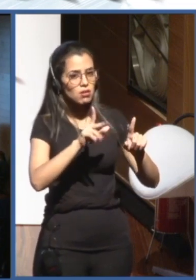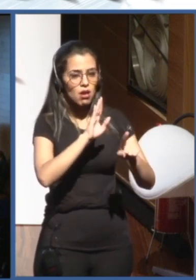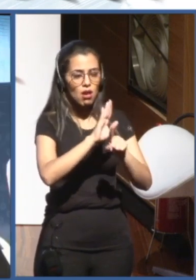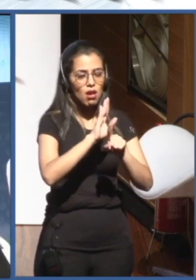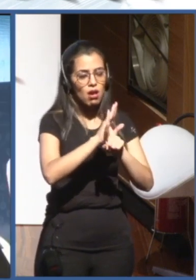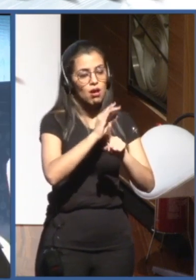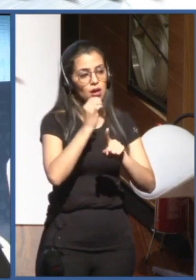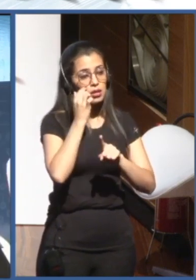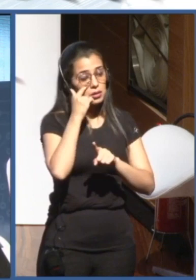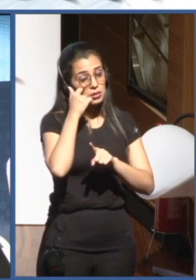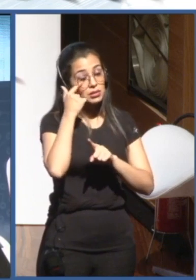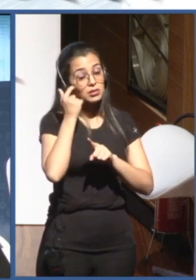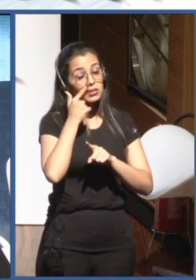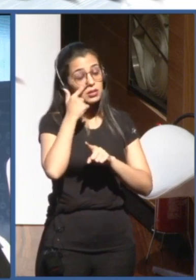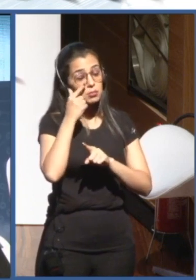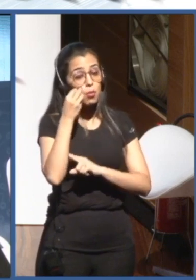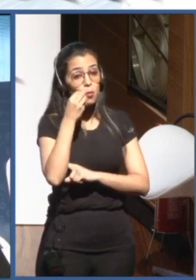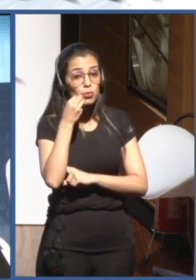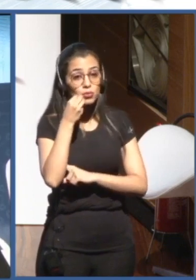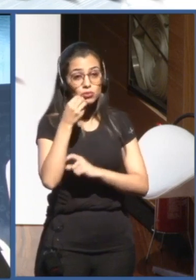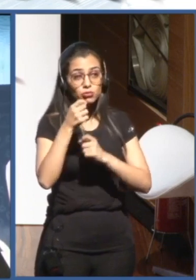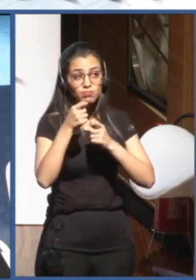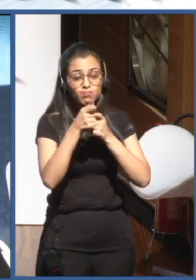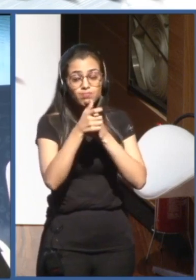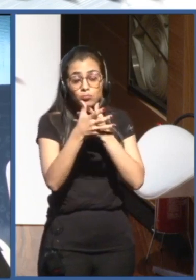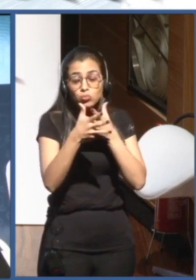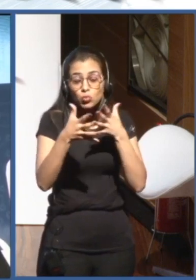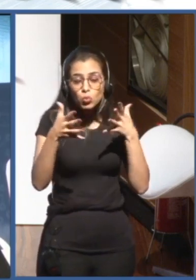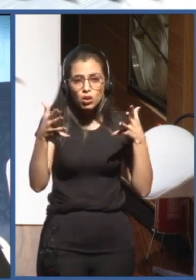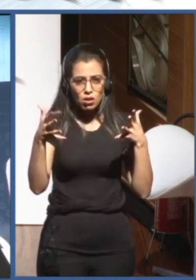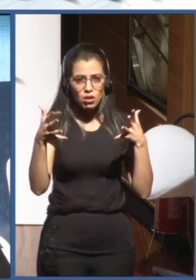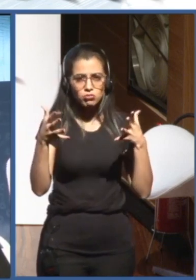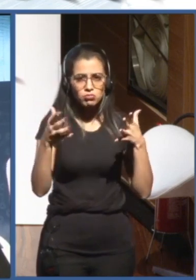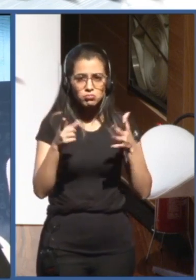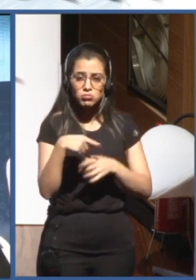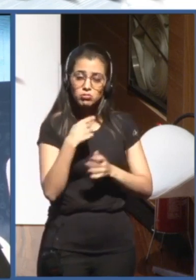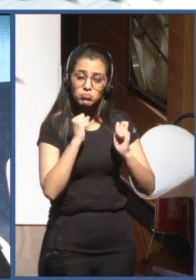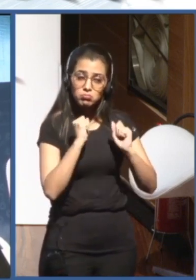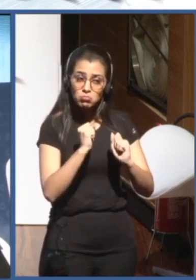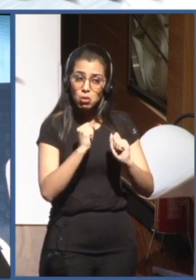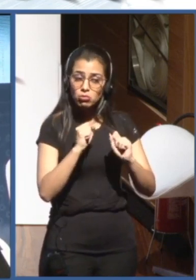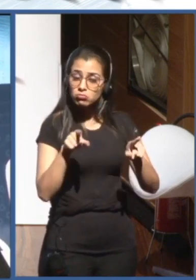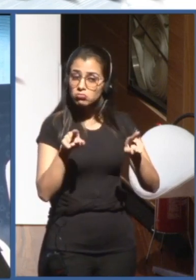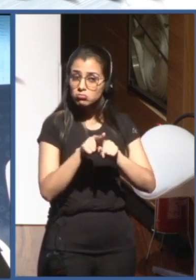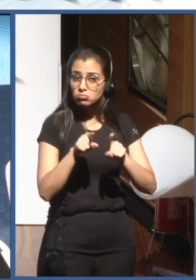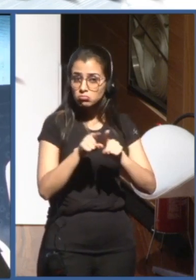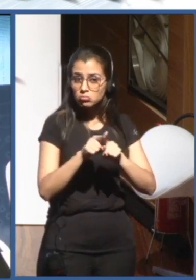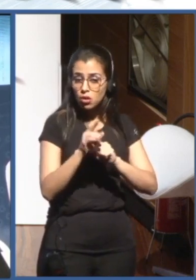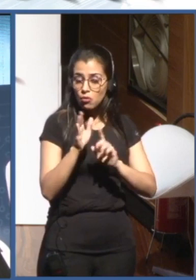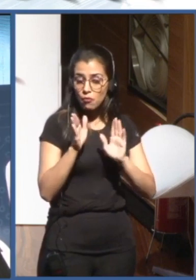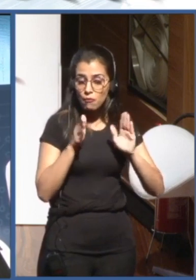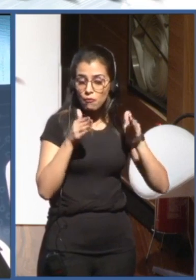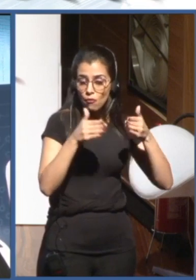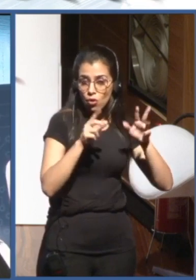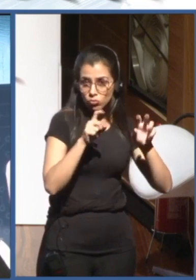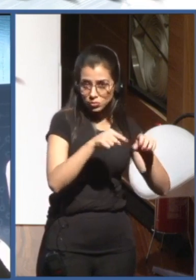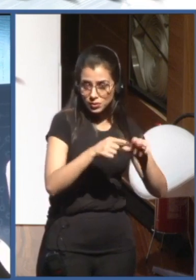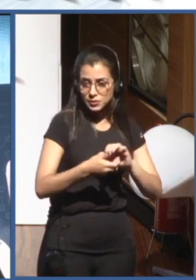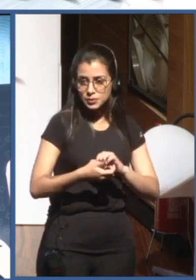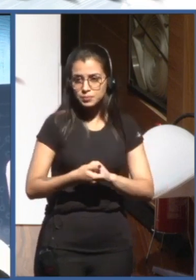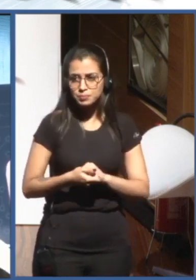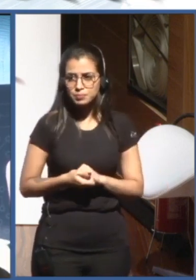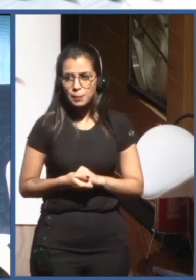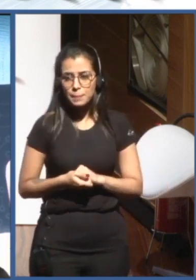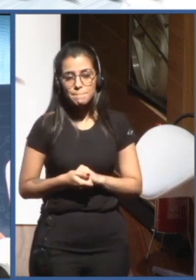opportunity that we can also maybe rely our efforts on. Yeah, Pritam, again, I know that